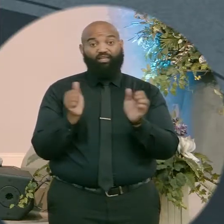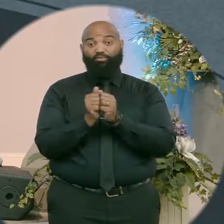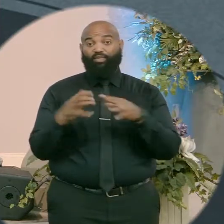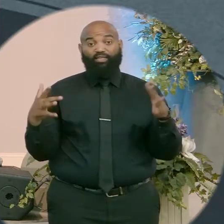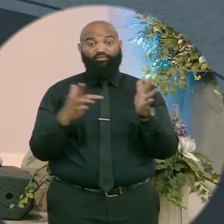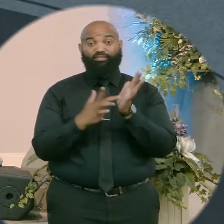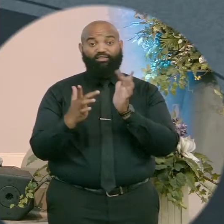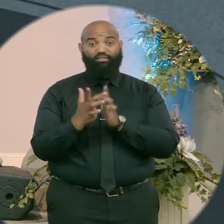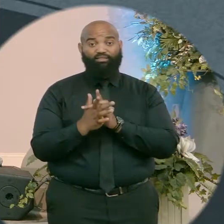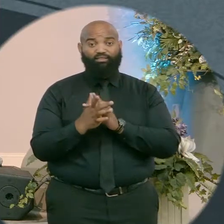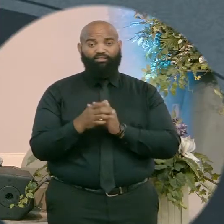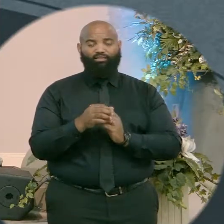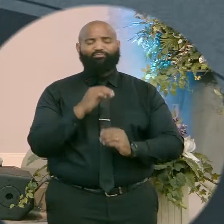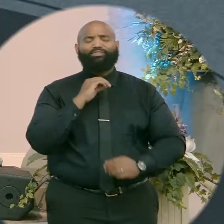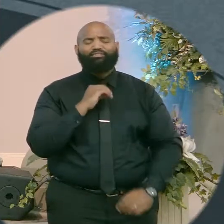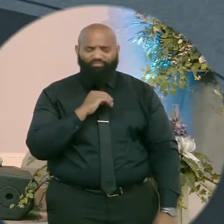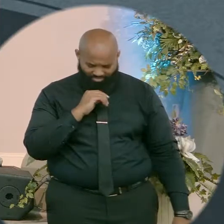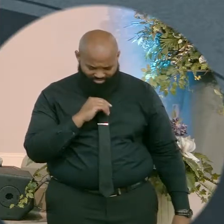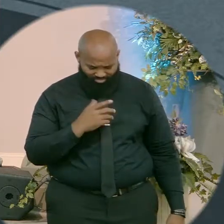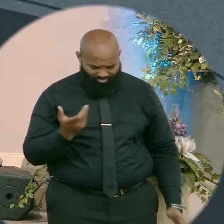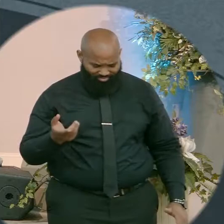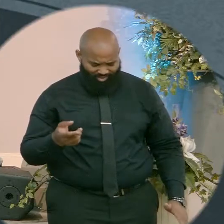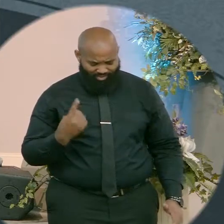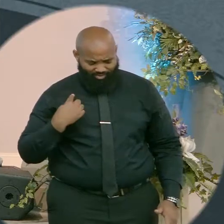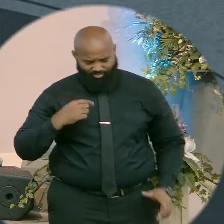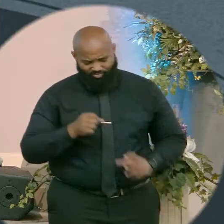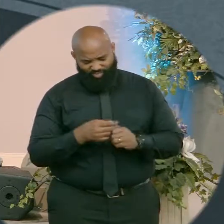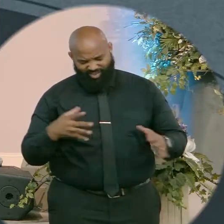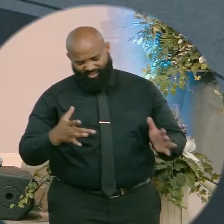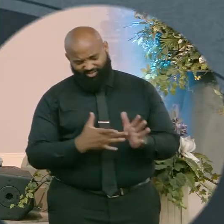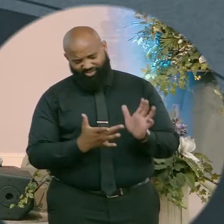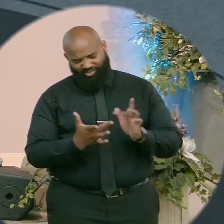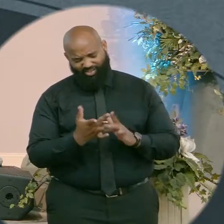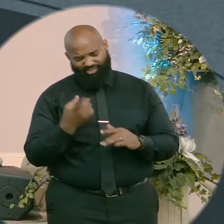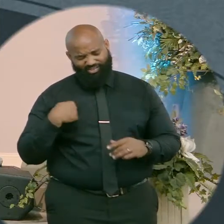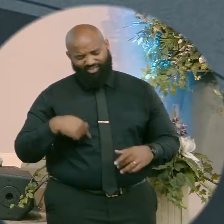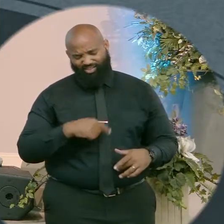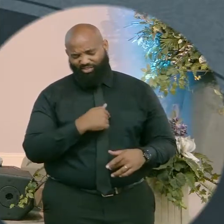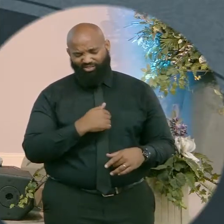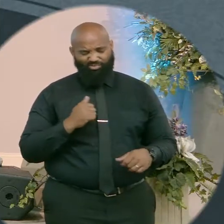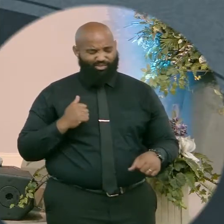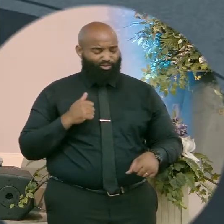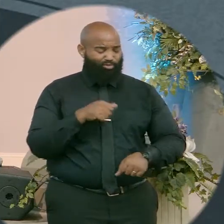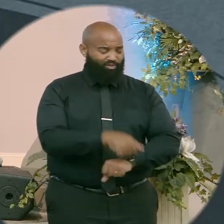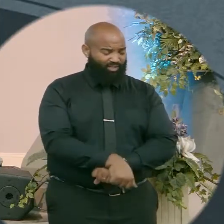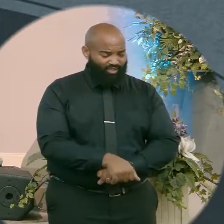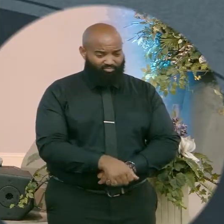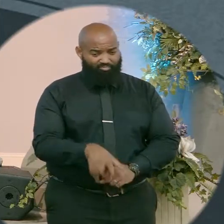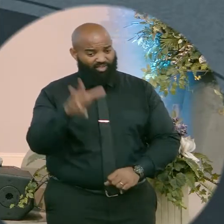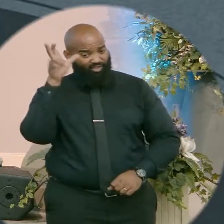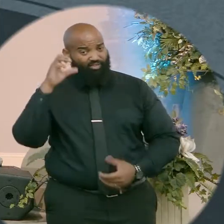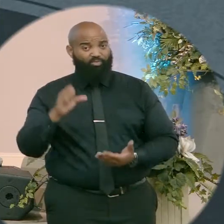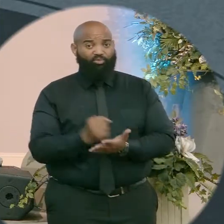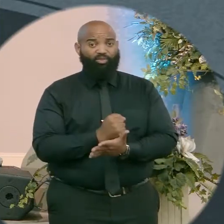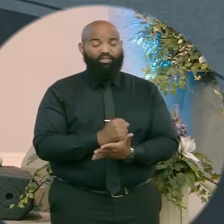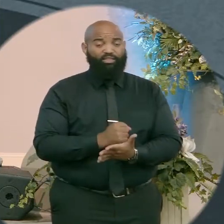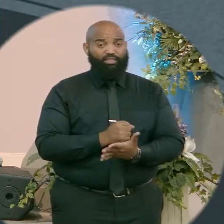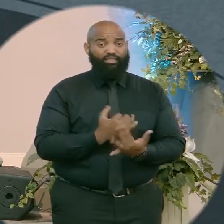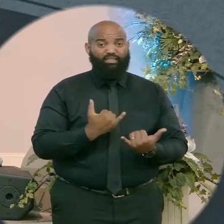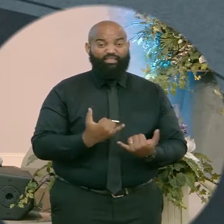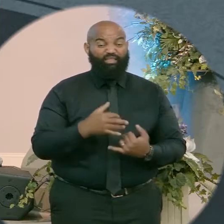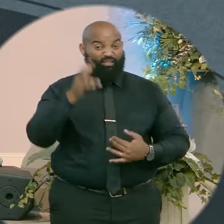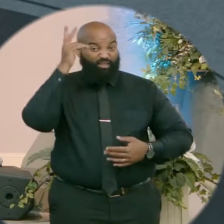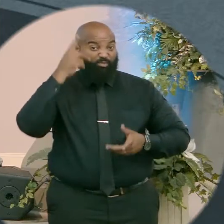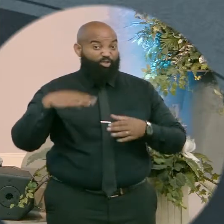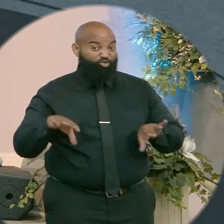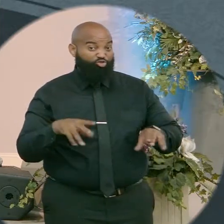Who would be the lifter of our heads if there was no Jesus? And what we need to understand is the enemy uses the same tactics